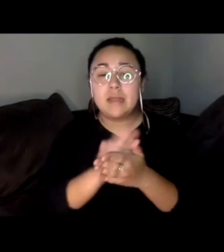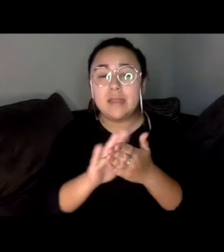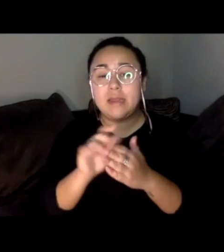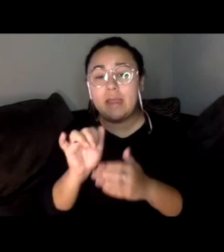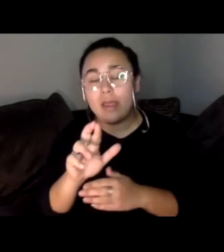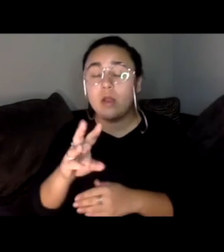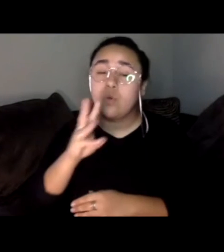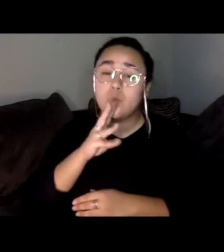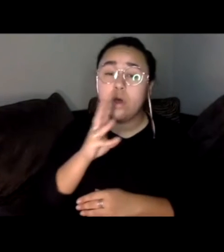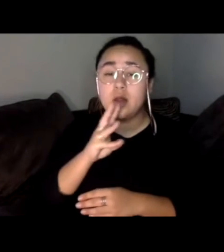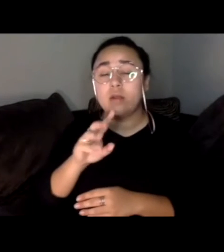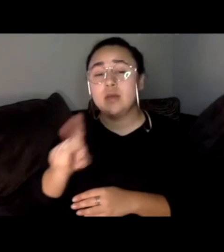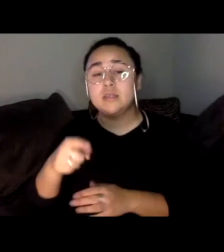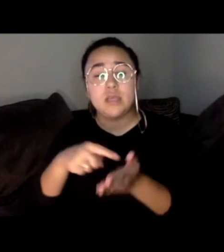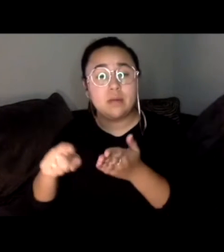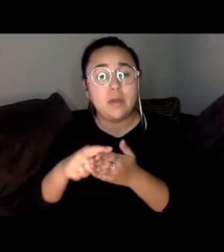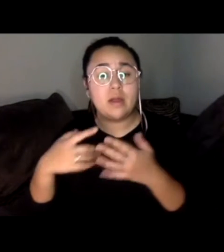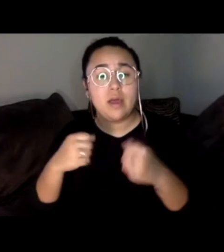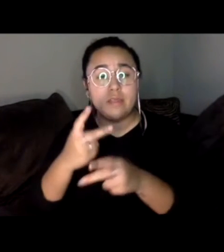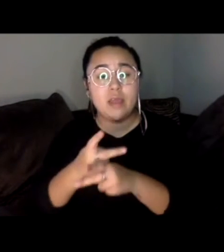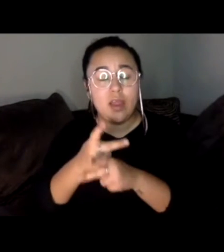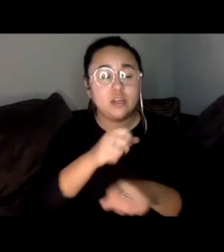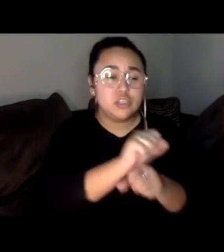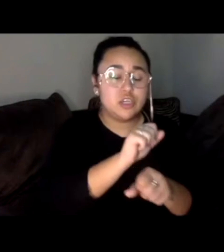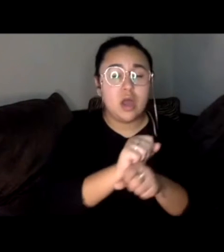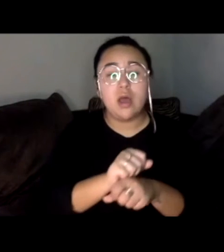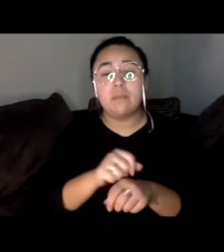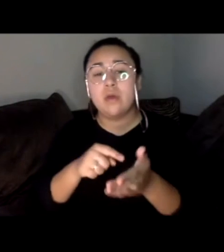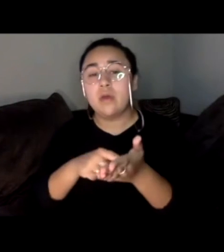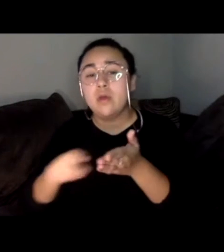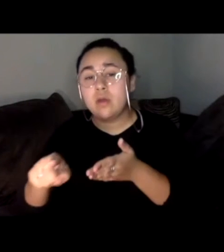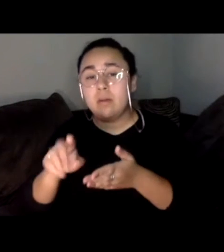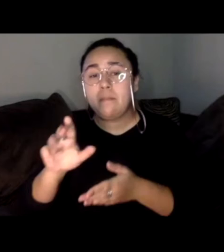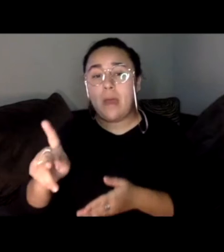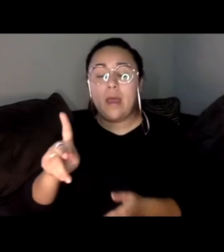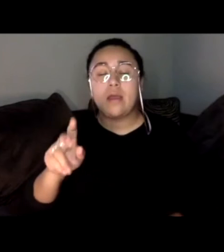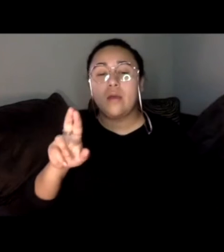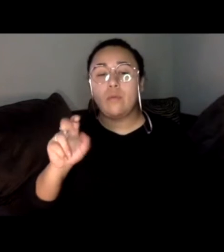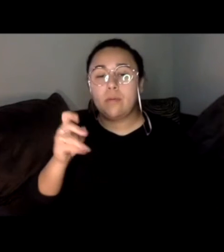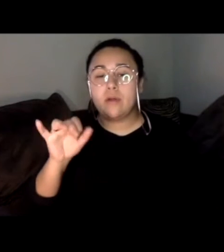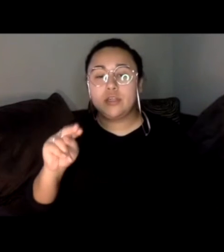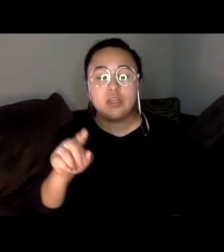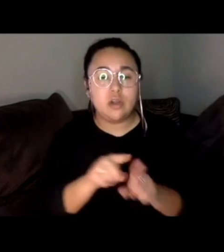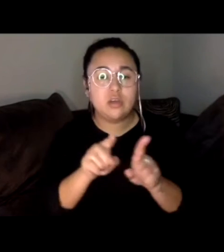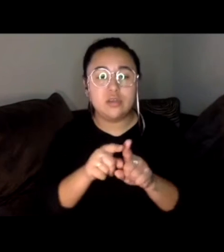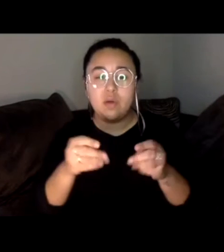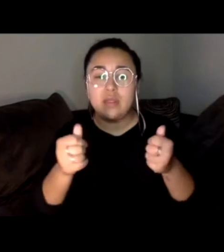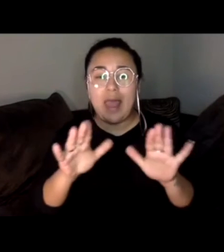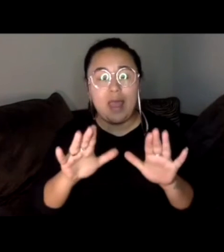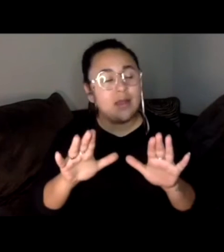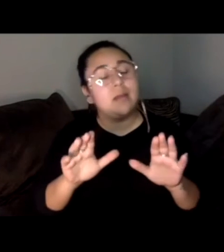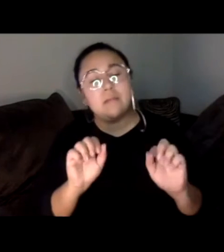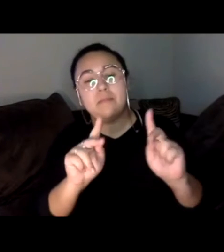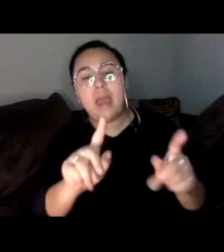jobs, fair and just taxation, and reparations, and repatriation of land to Native communities. We did not